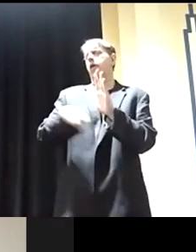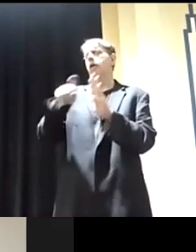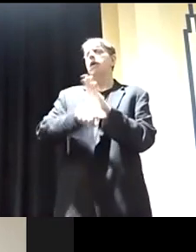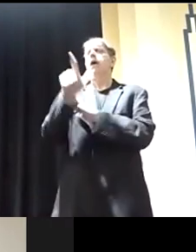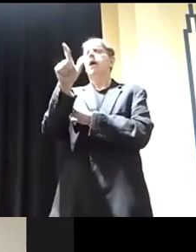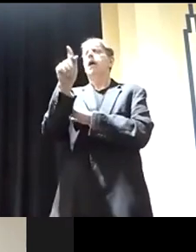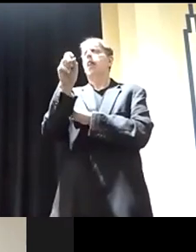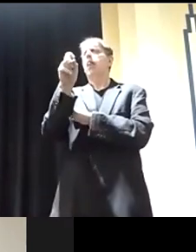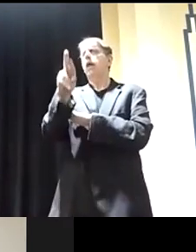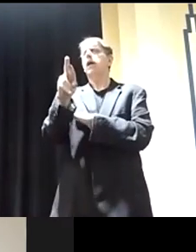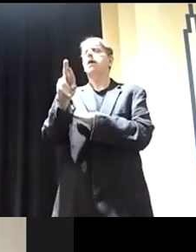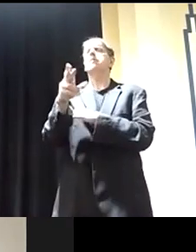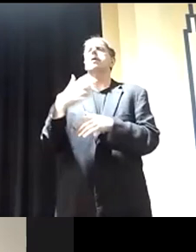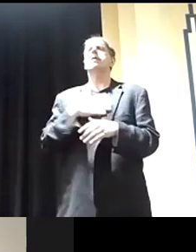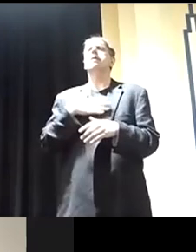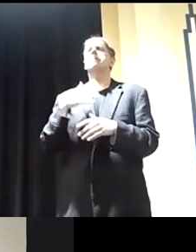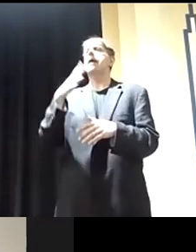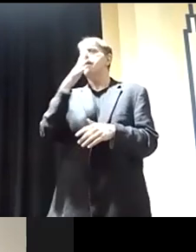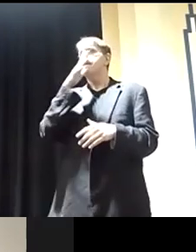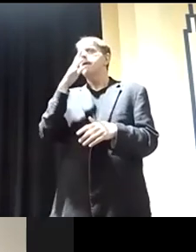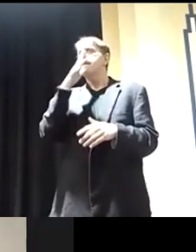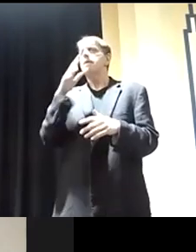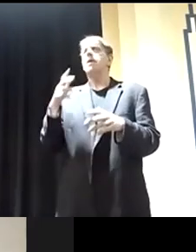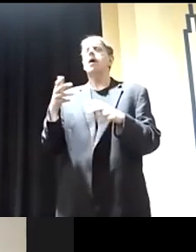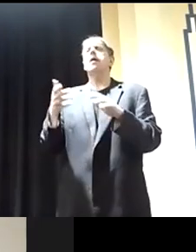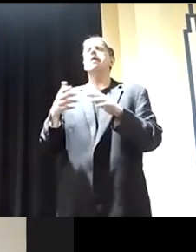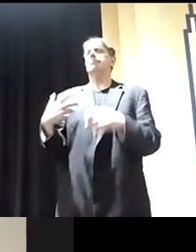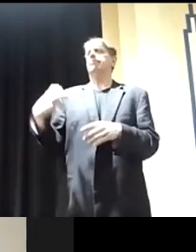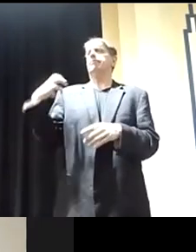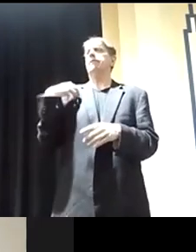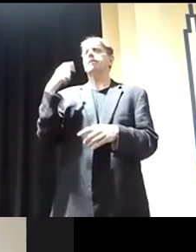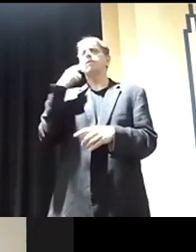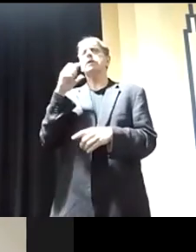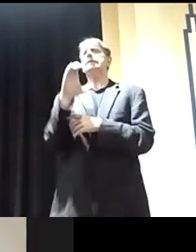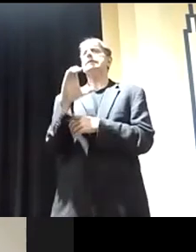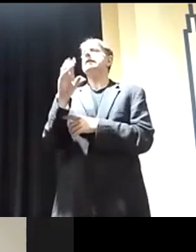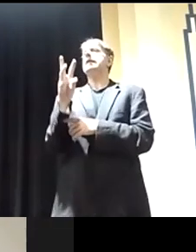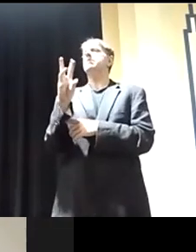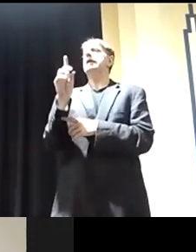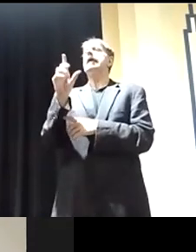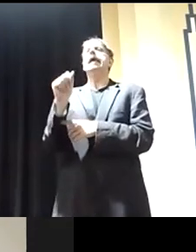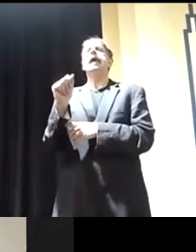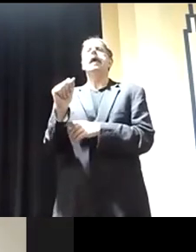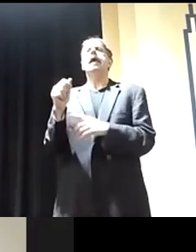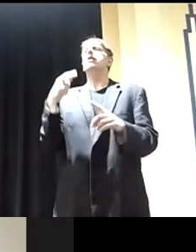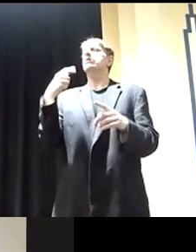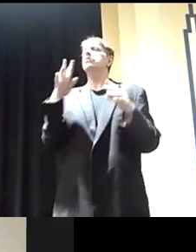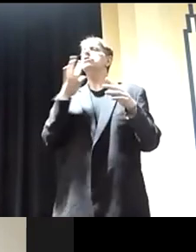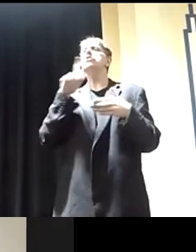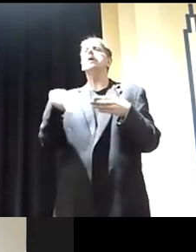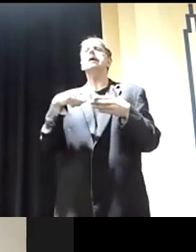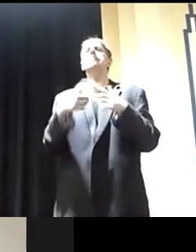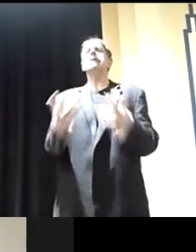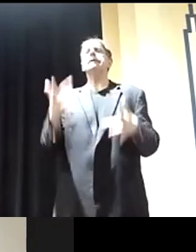So my mom was a union steward for the CWA. And we have, we talked about sick days and personal time and vacation, but that